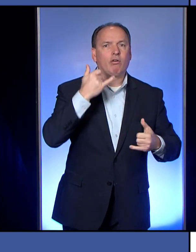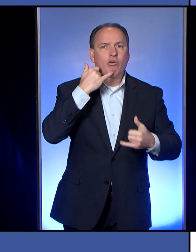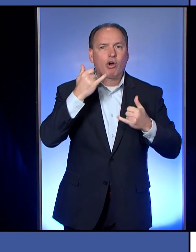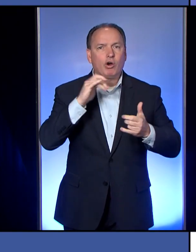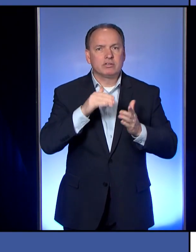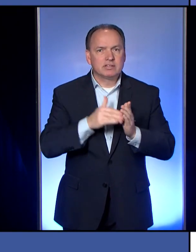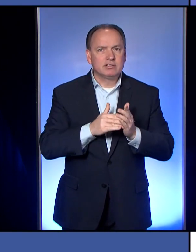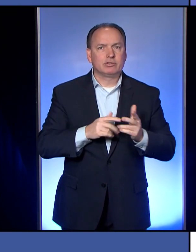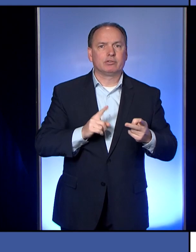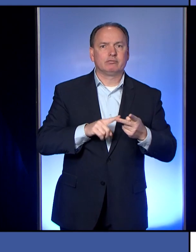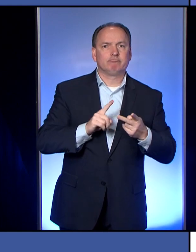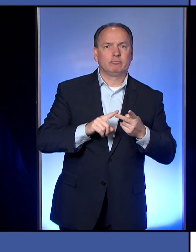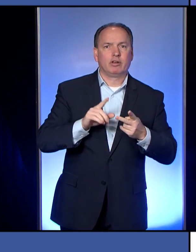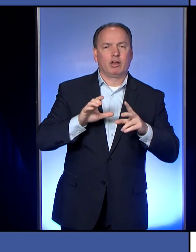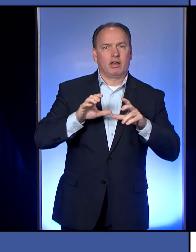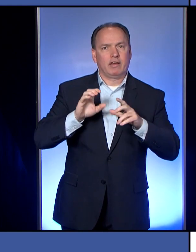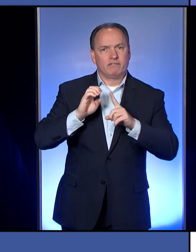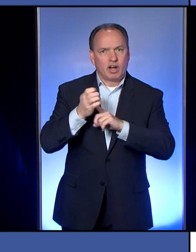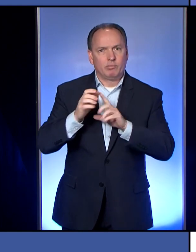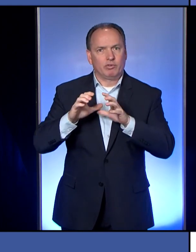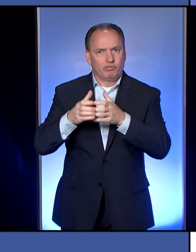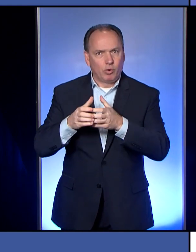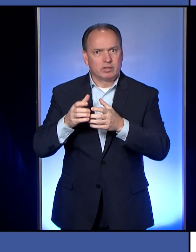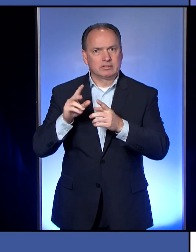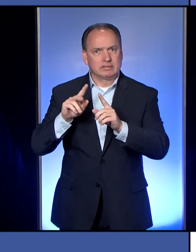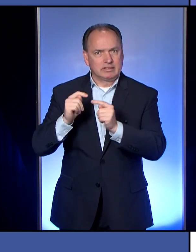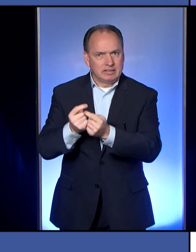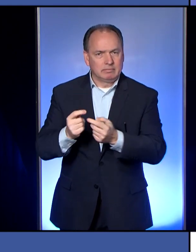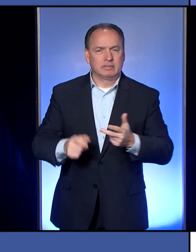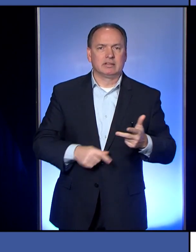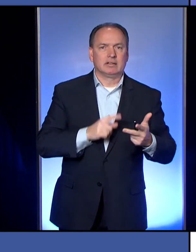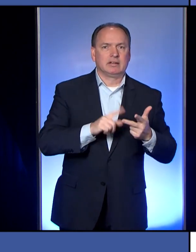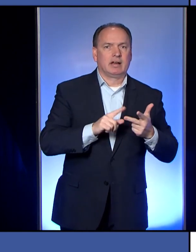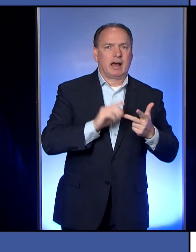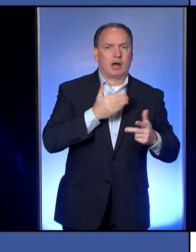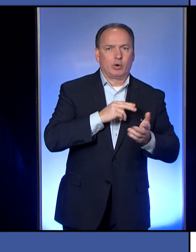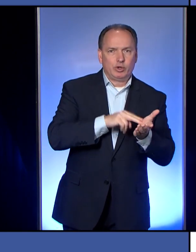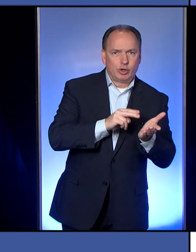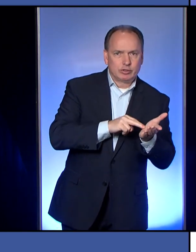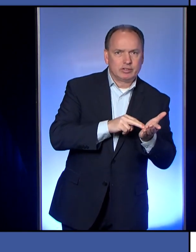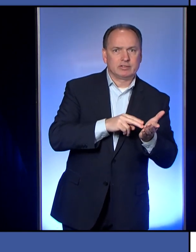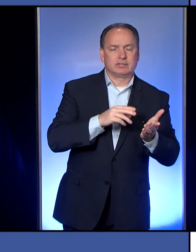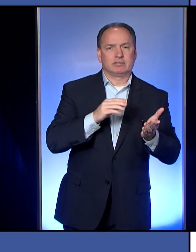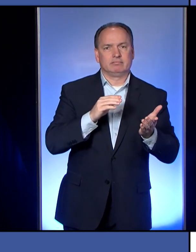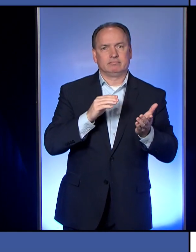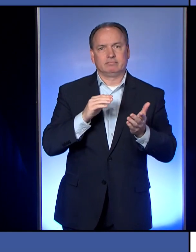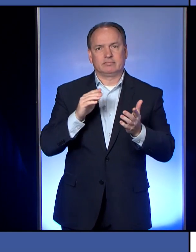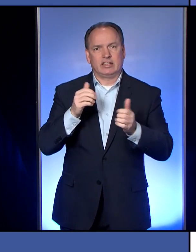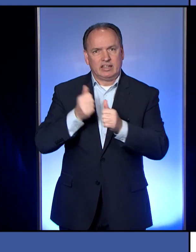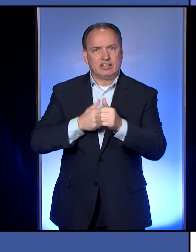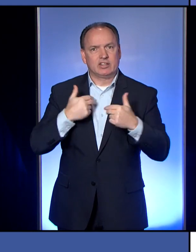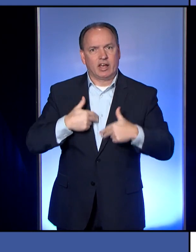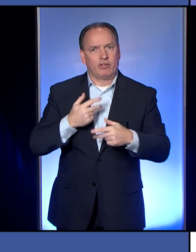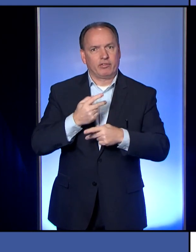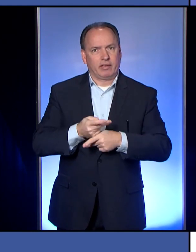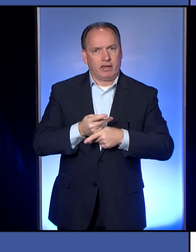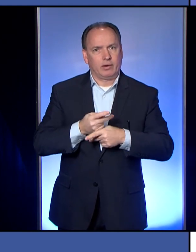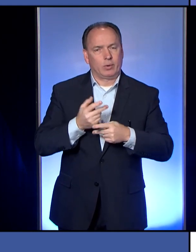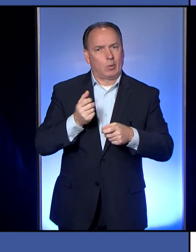enforcement, our environmental task force, our nurses, each healthcare worker there